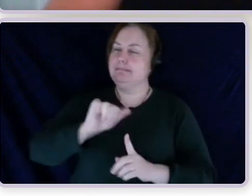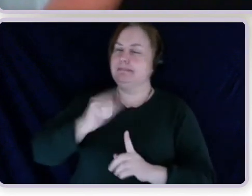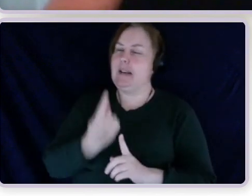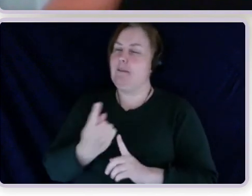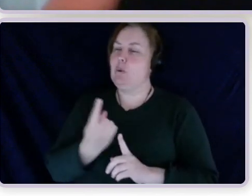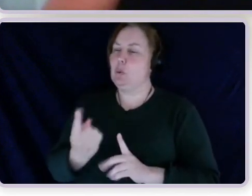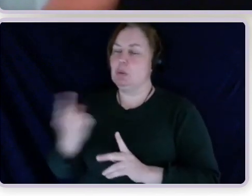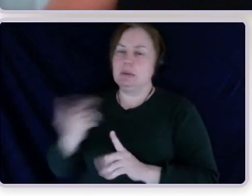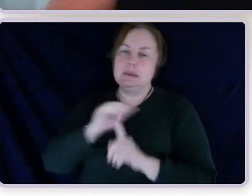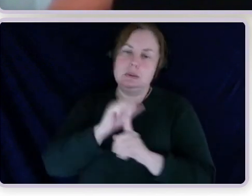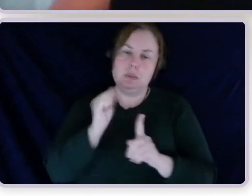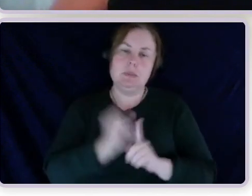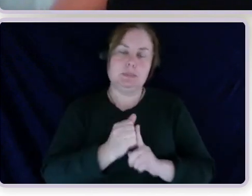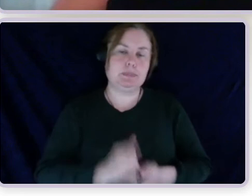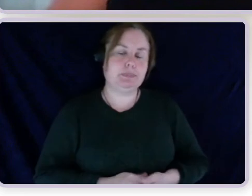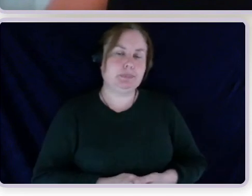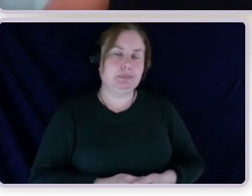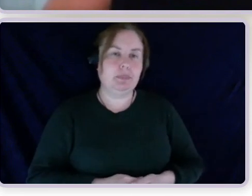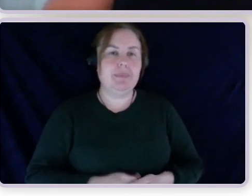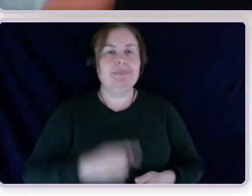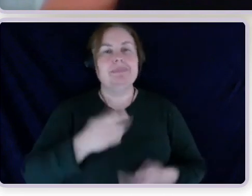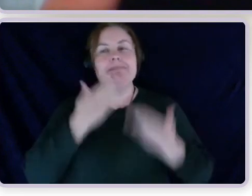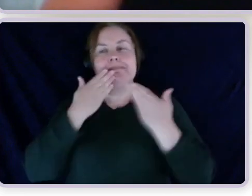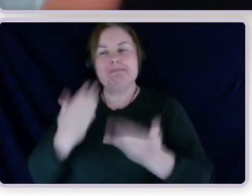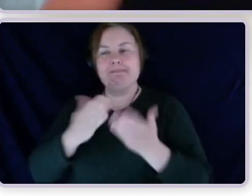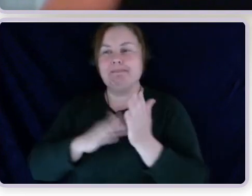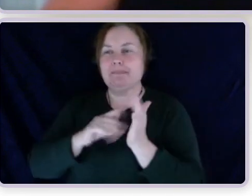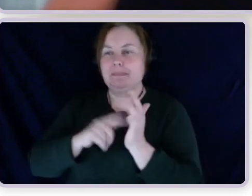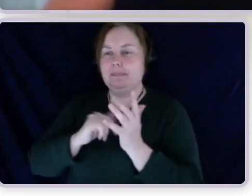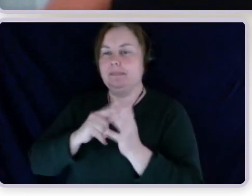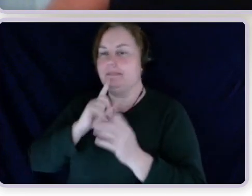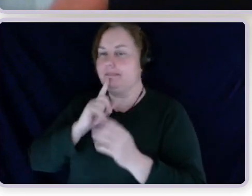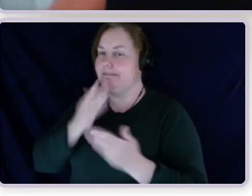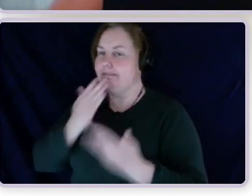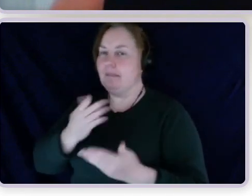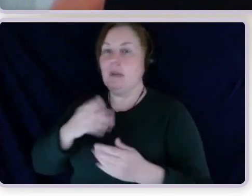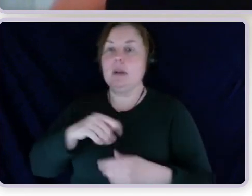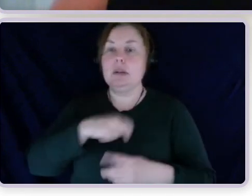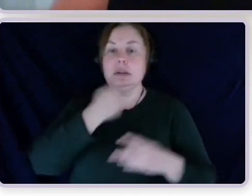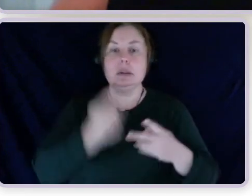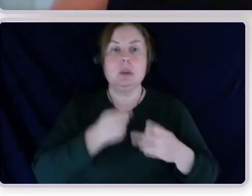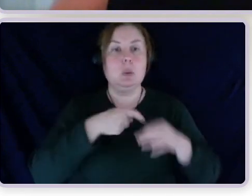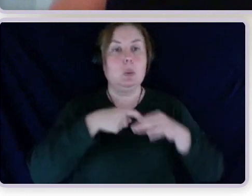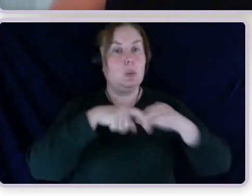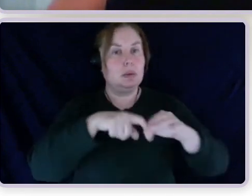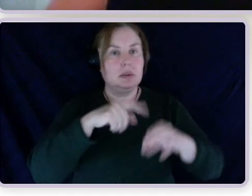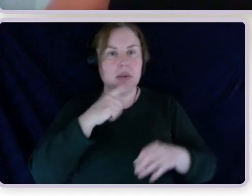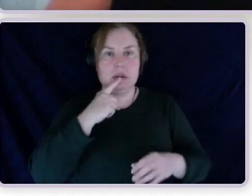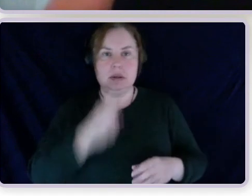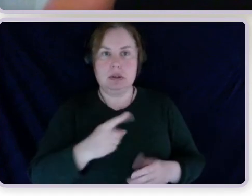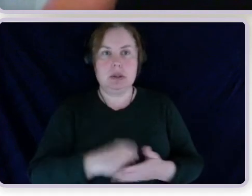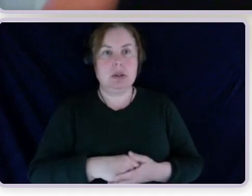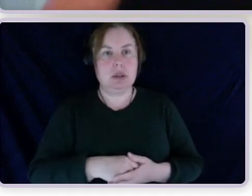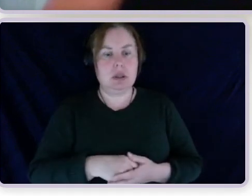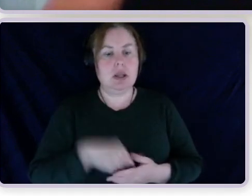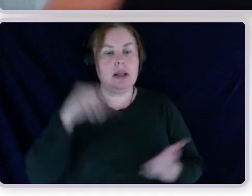Thank you. Next question. The eligibility seemed almost discriminatory. Is there